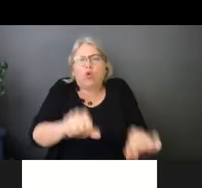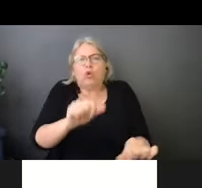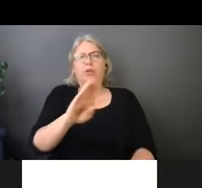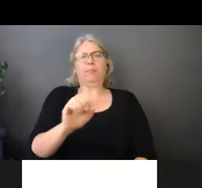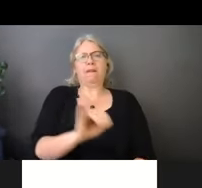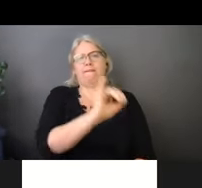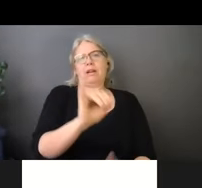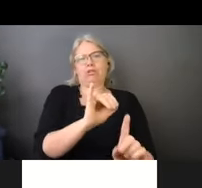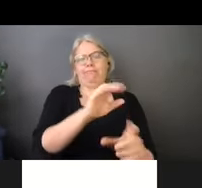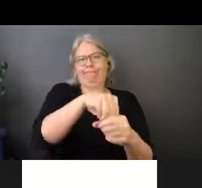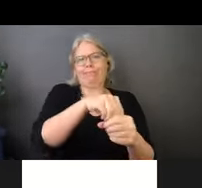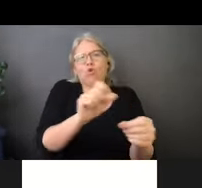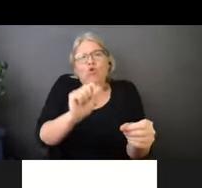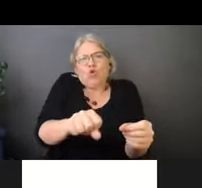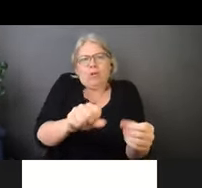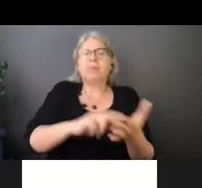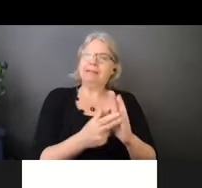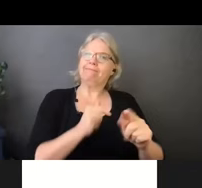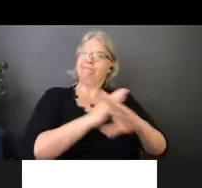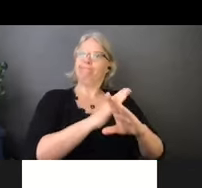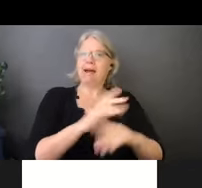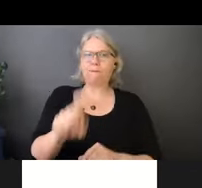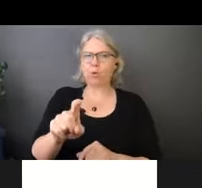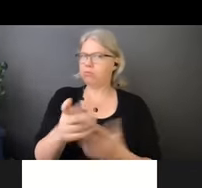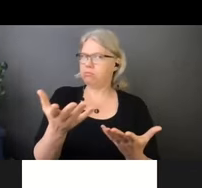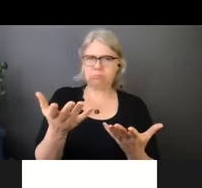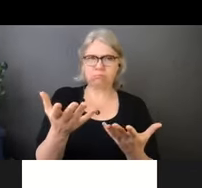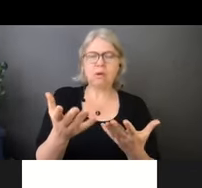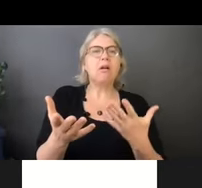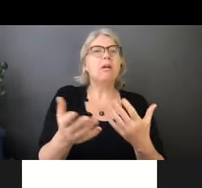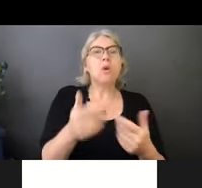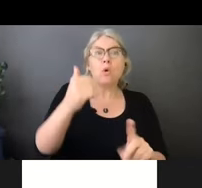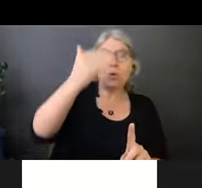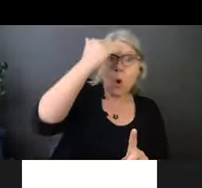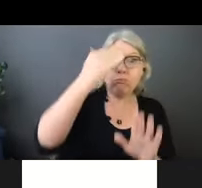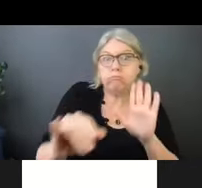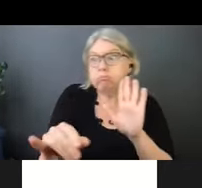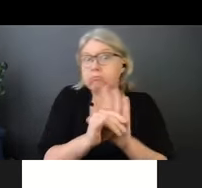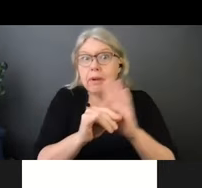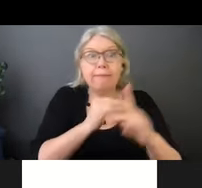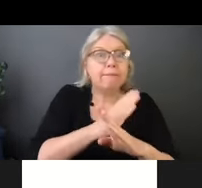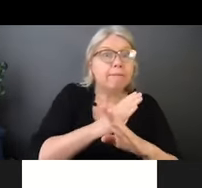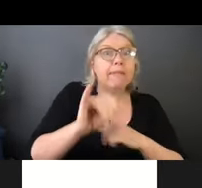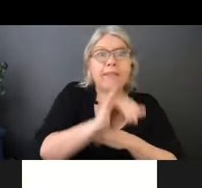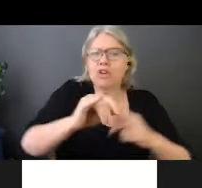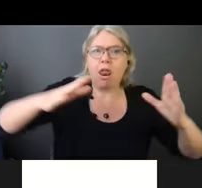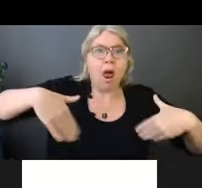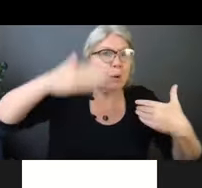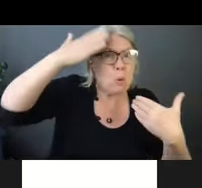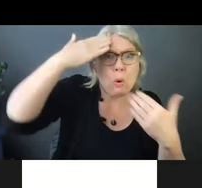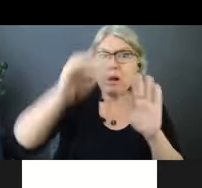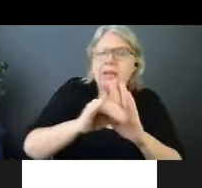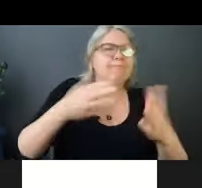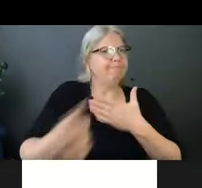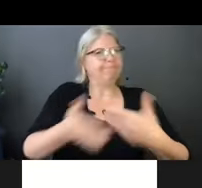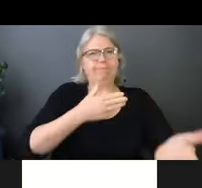What we want to do is make sure that we use hand hygiene. Alcohol-based hand rubs, according